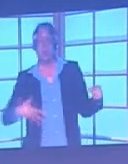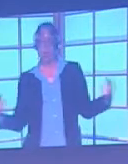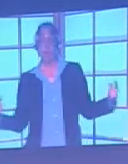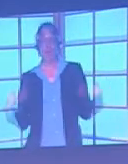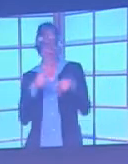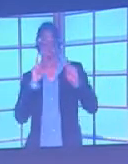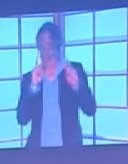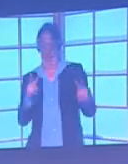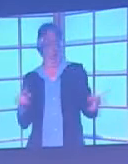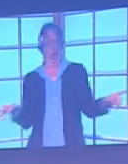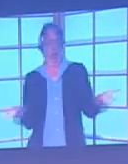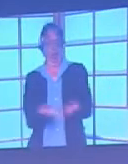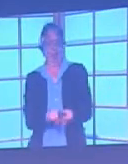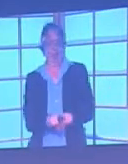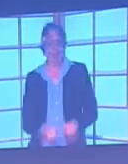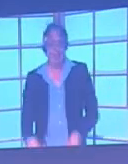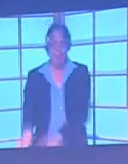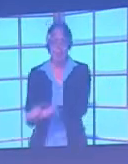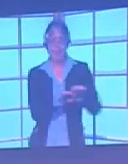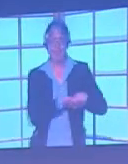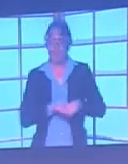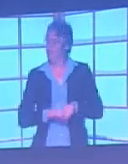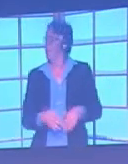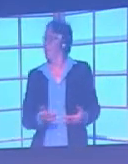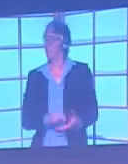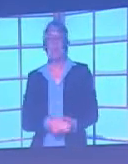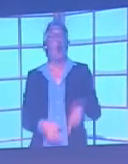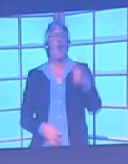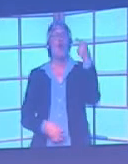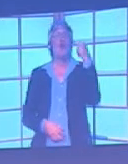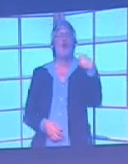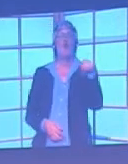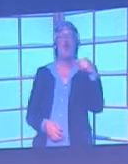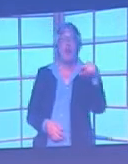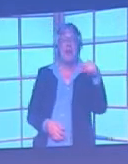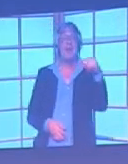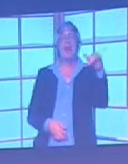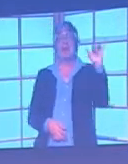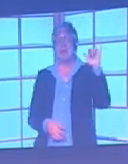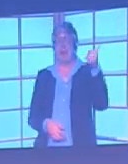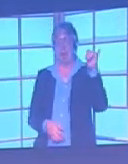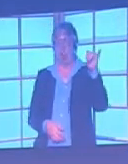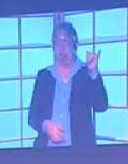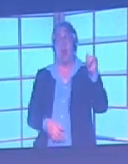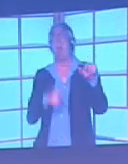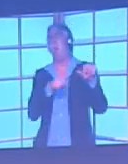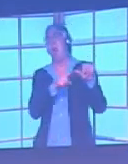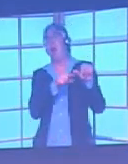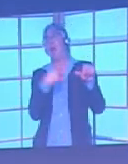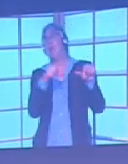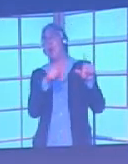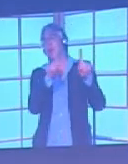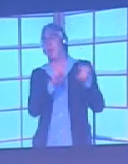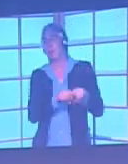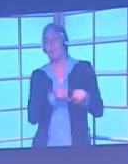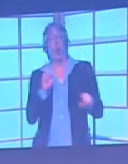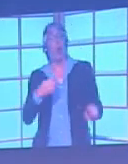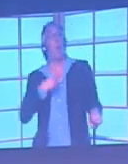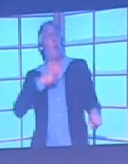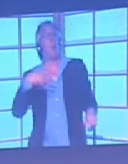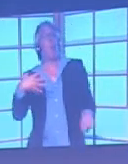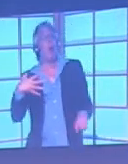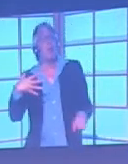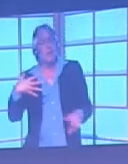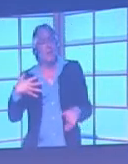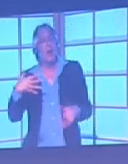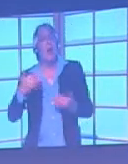in a lot of detail in a minute. Green against yellow, that depends on the type of green, and white and pale blue, but this is